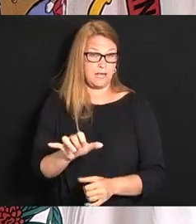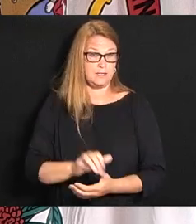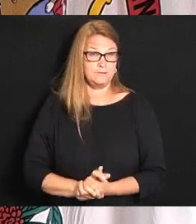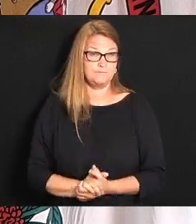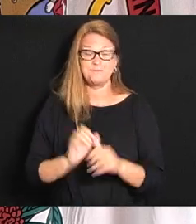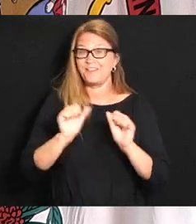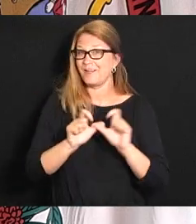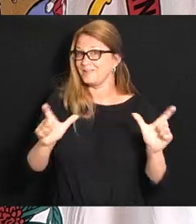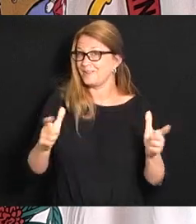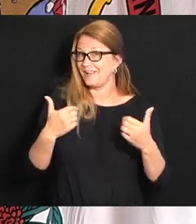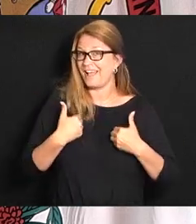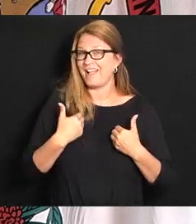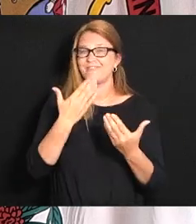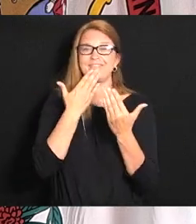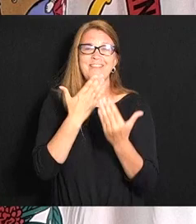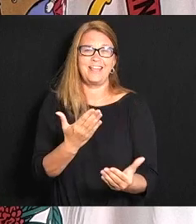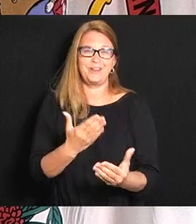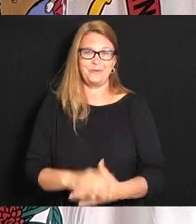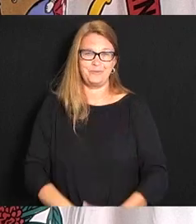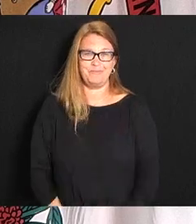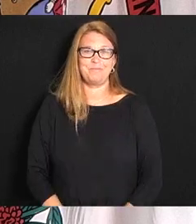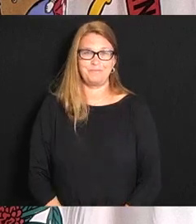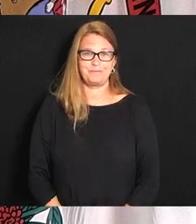so that's all I got thank you so much